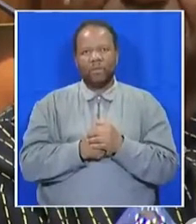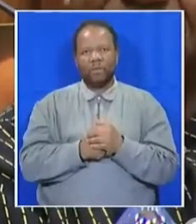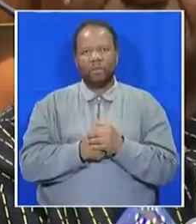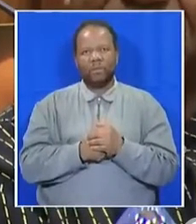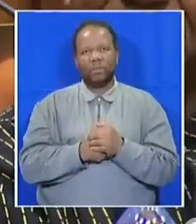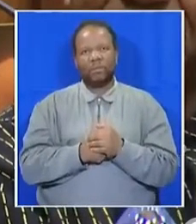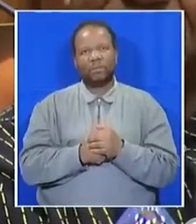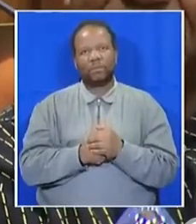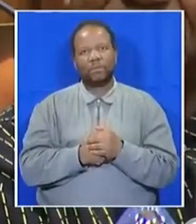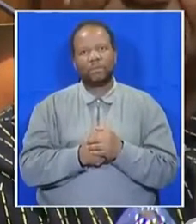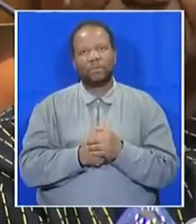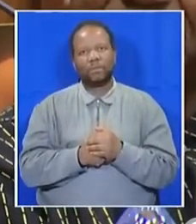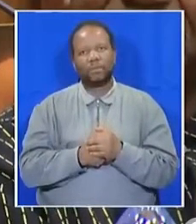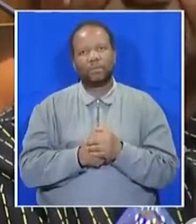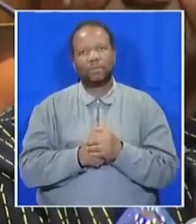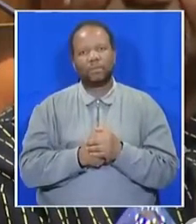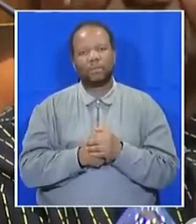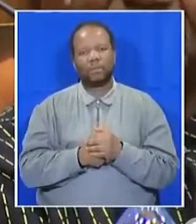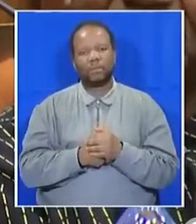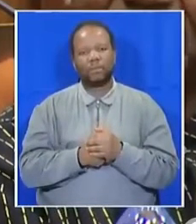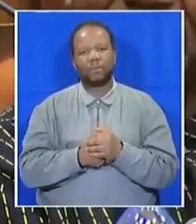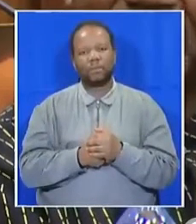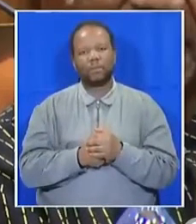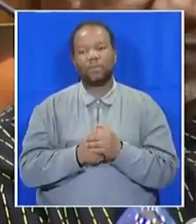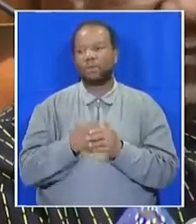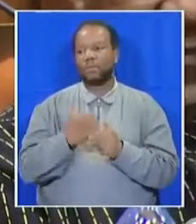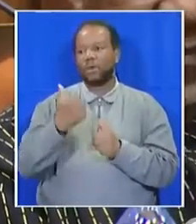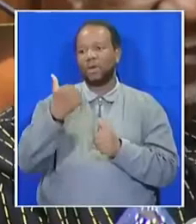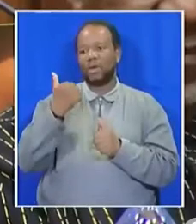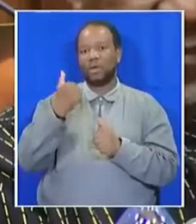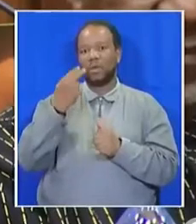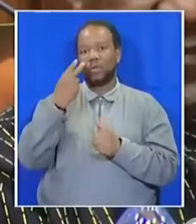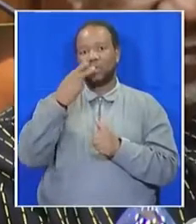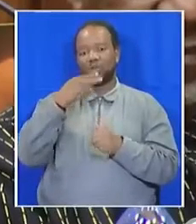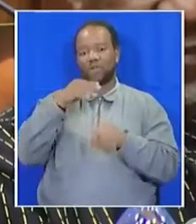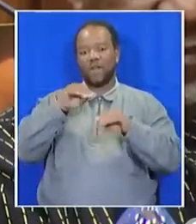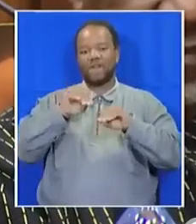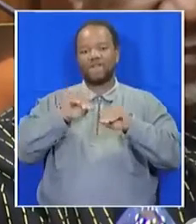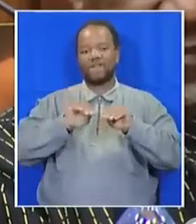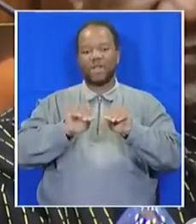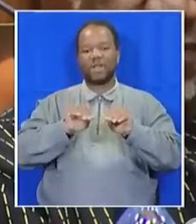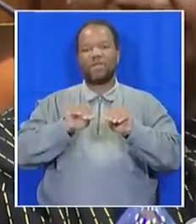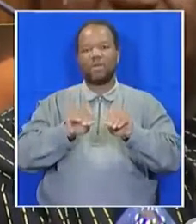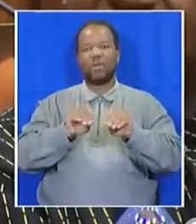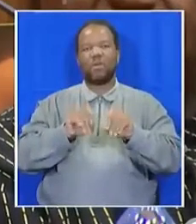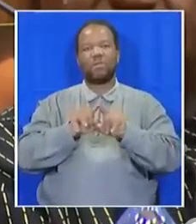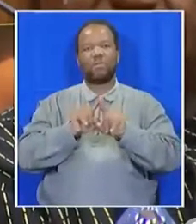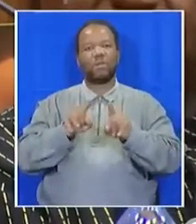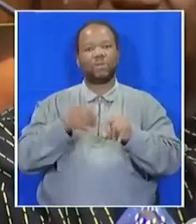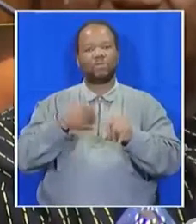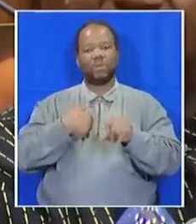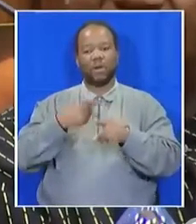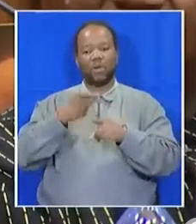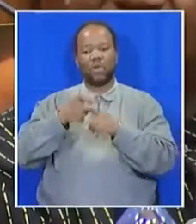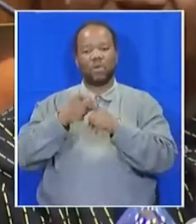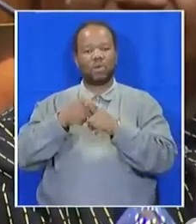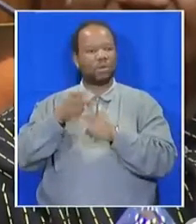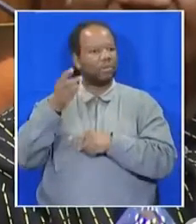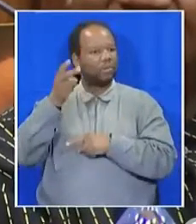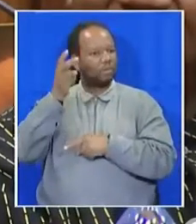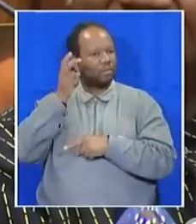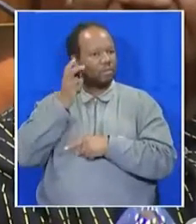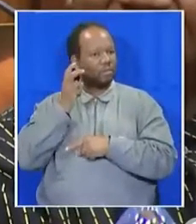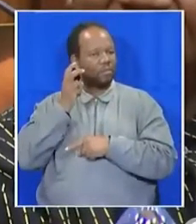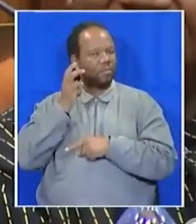this video earlier on, and I listened to my own words, and on the